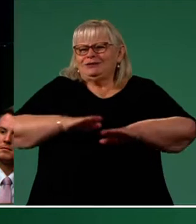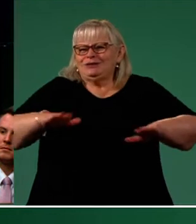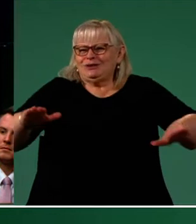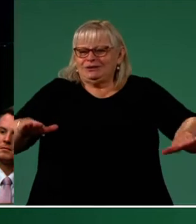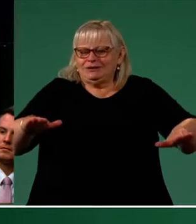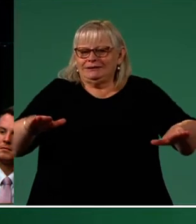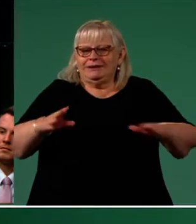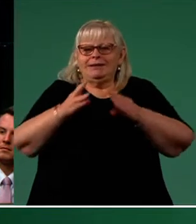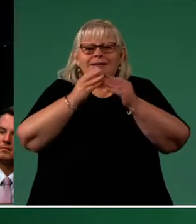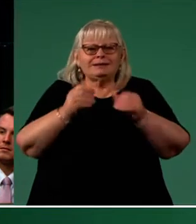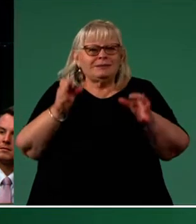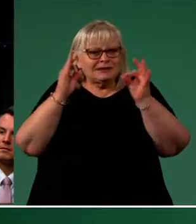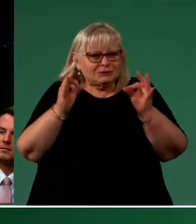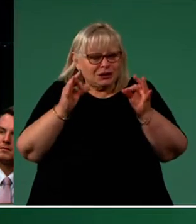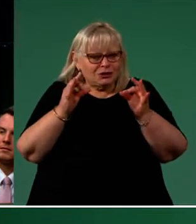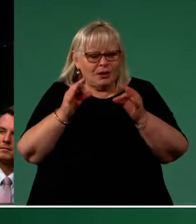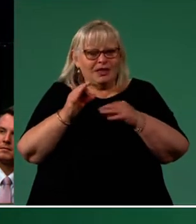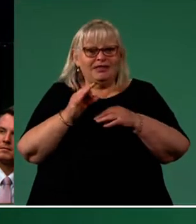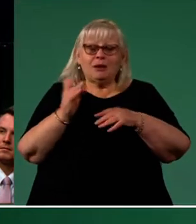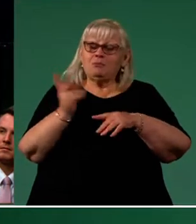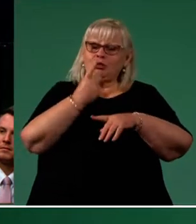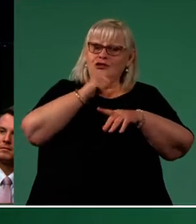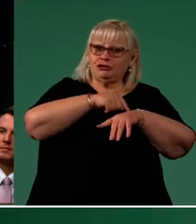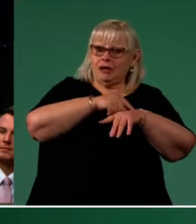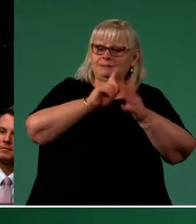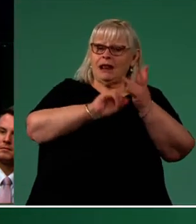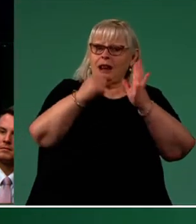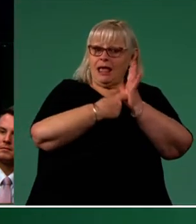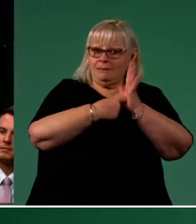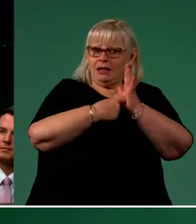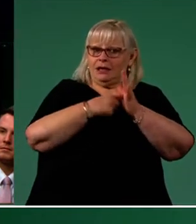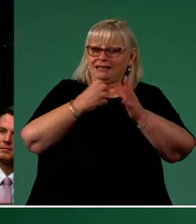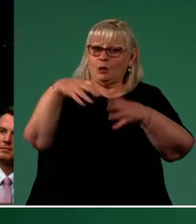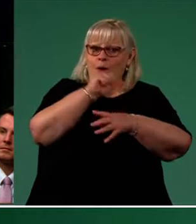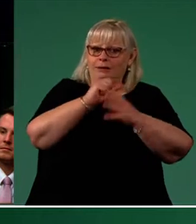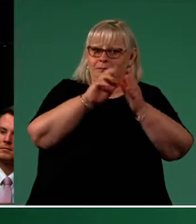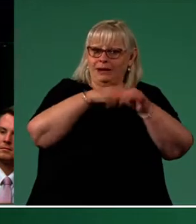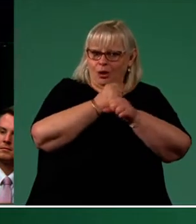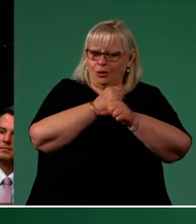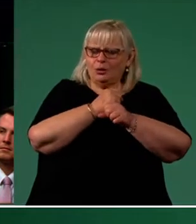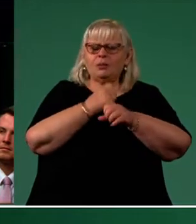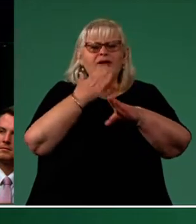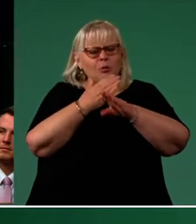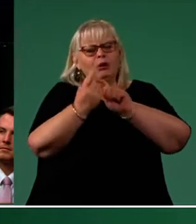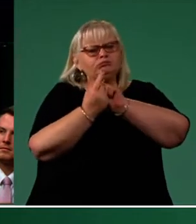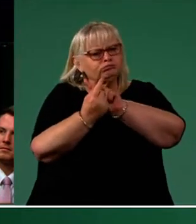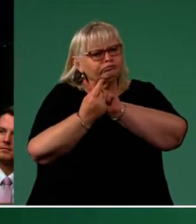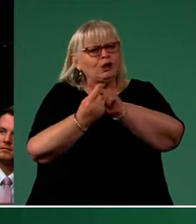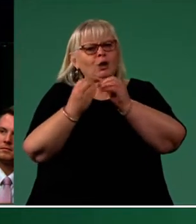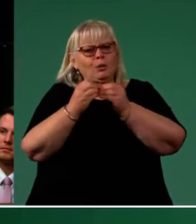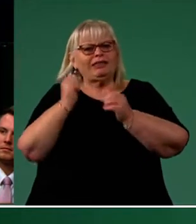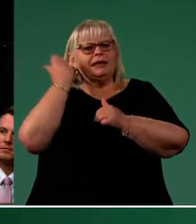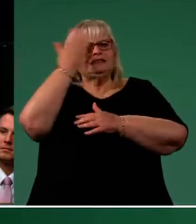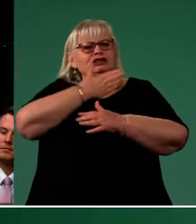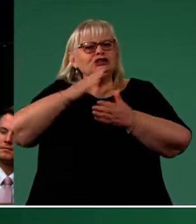There is something special in the fact that both times Labor has held Bennelong, that we have worked with the Indigenous community to deliver long overdue